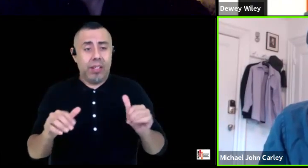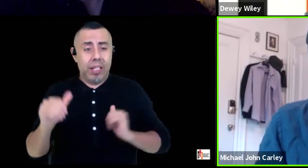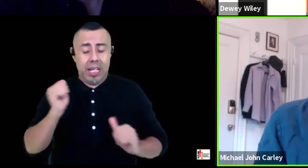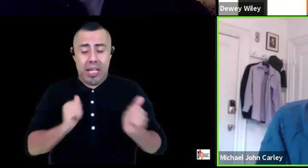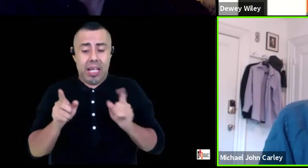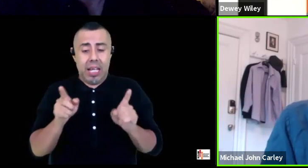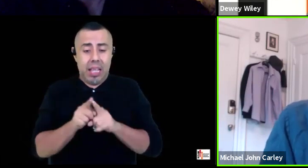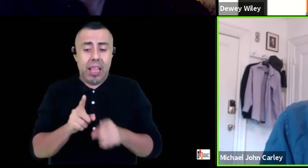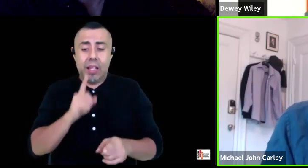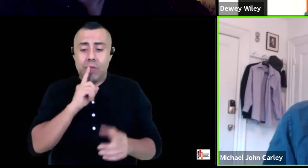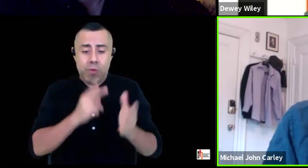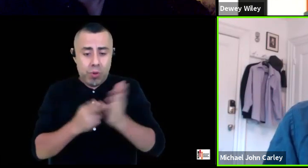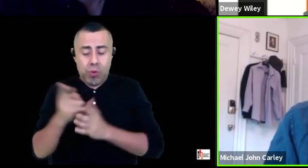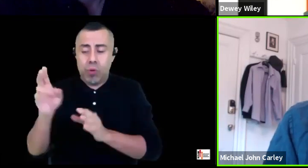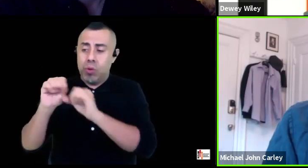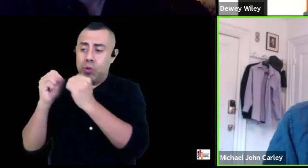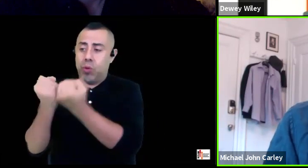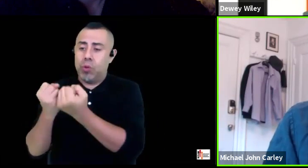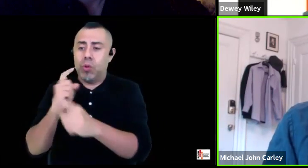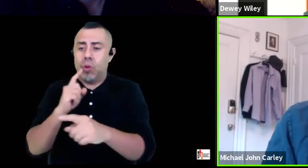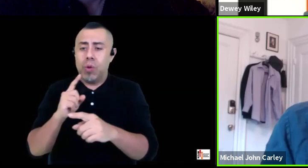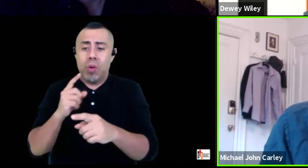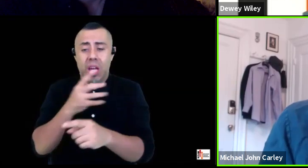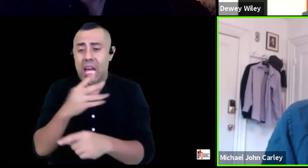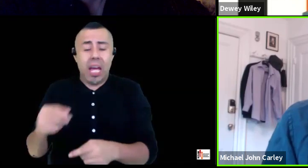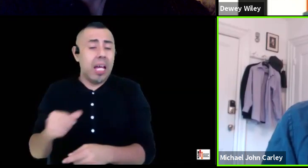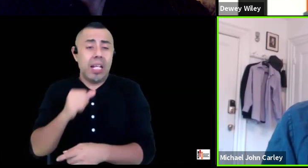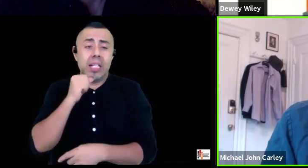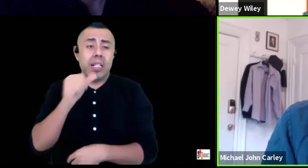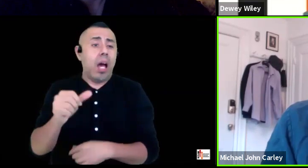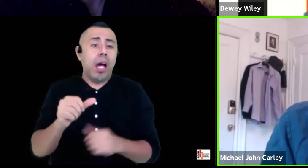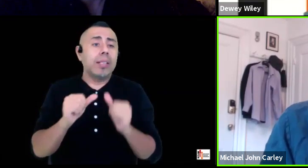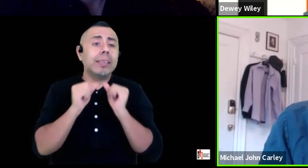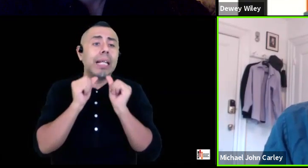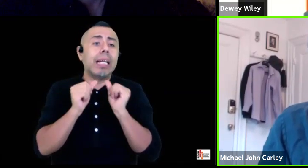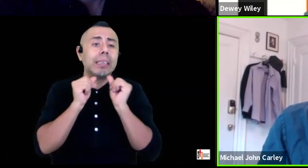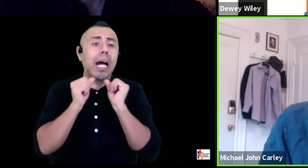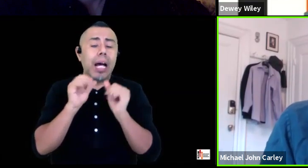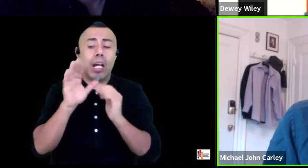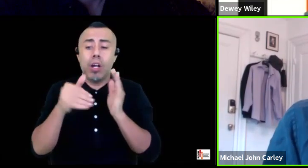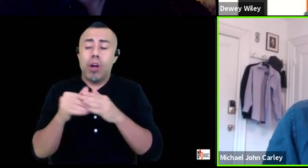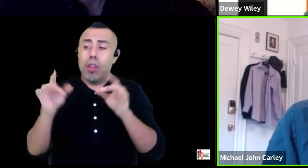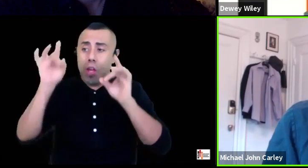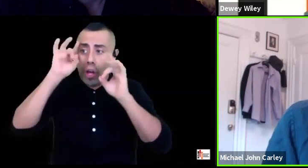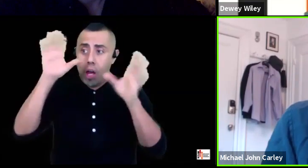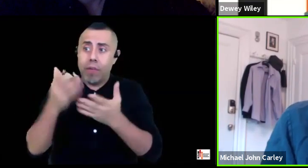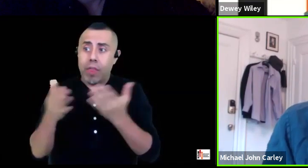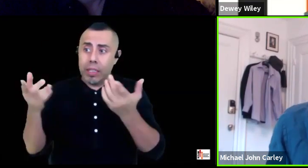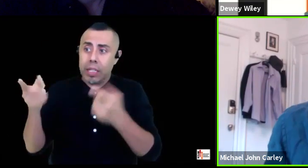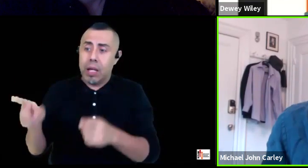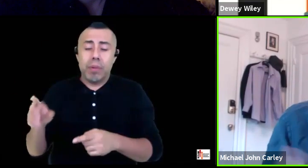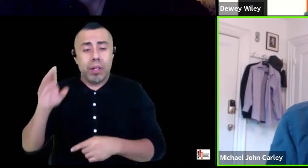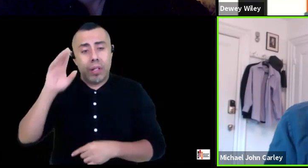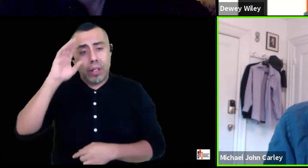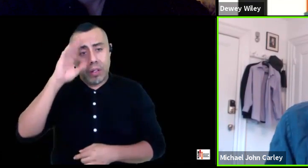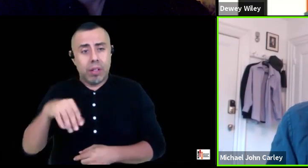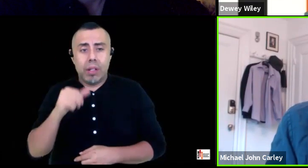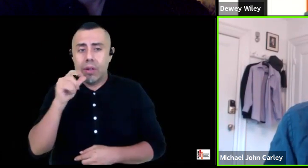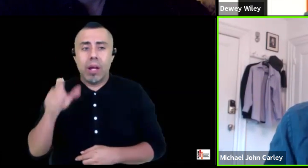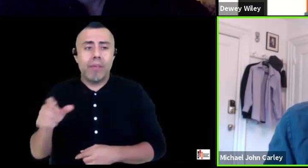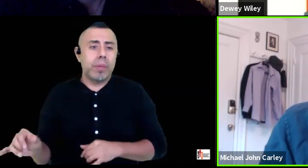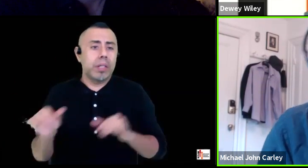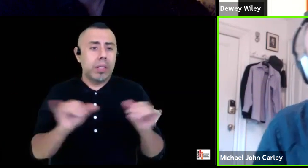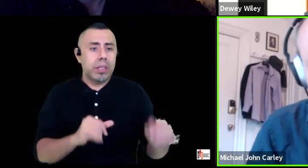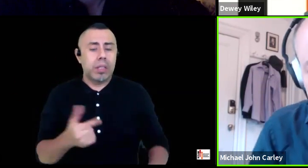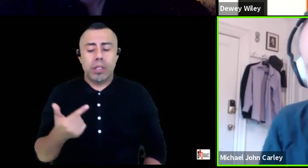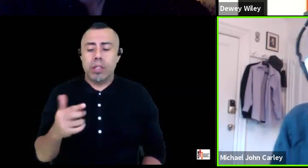deny all those horrors that those folks did you know you don't have to be like the green bay paper that you know still thinks that socialism is the same thing